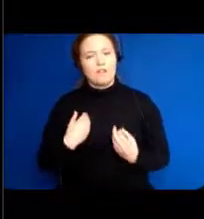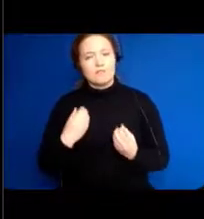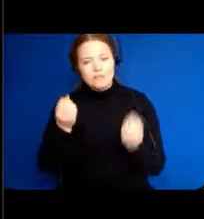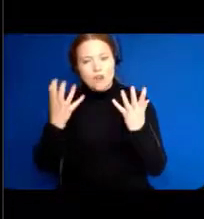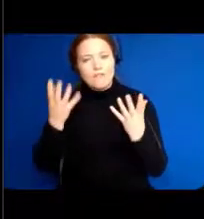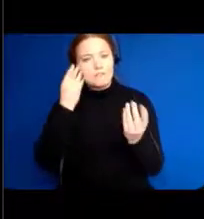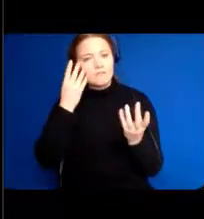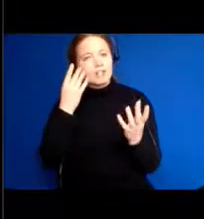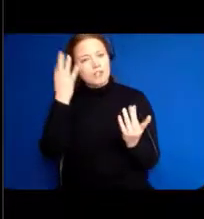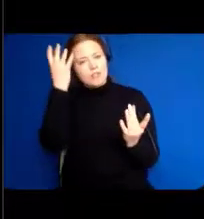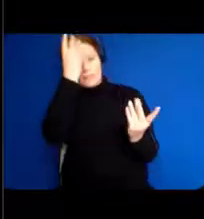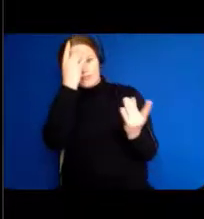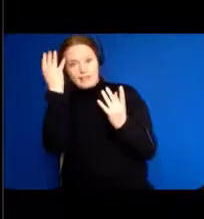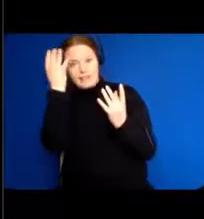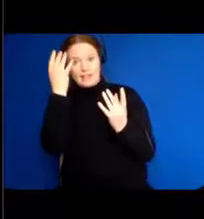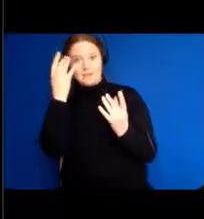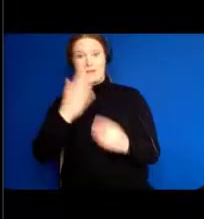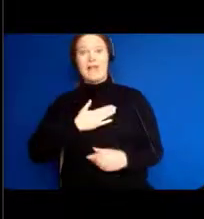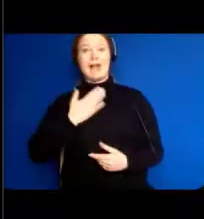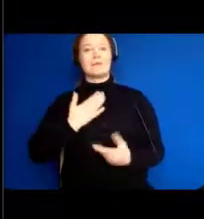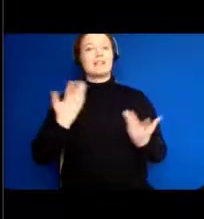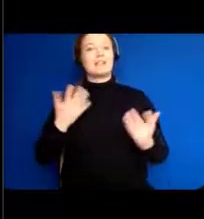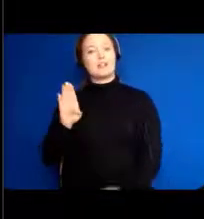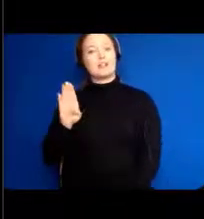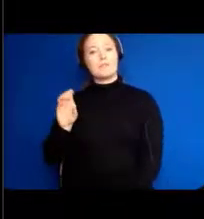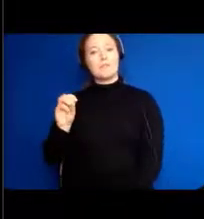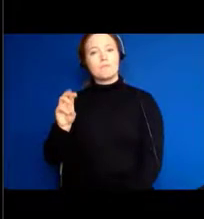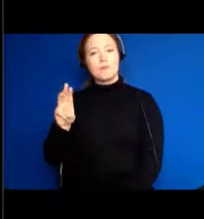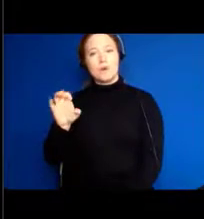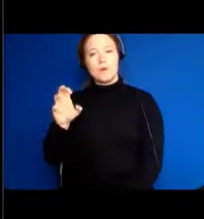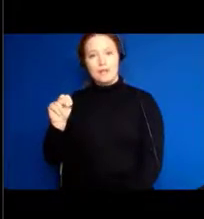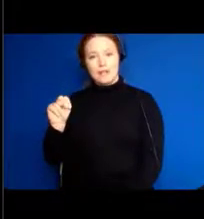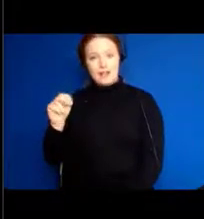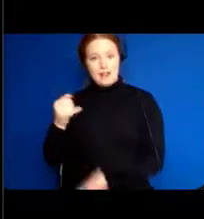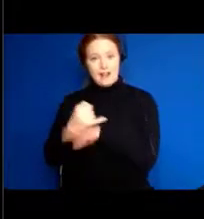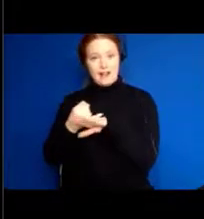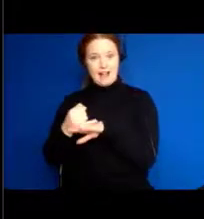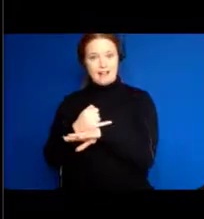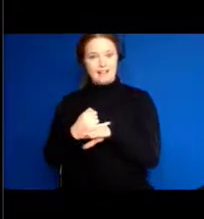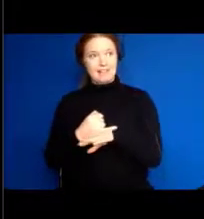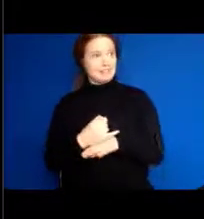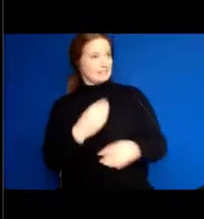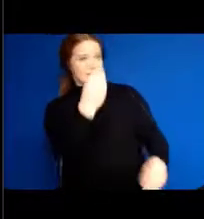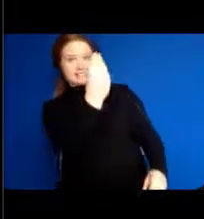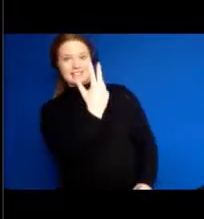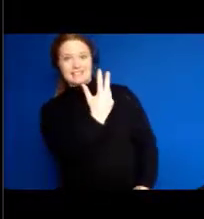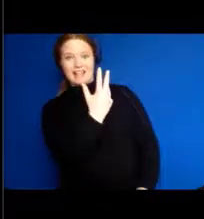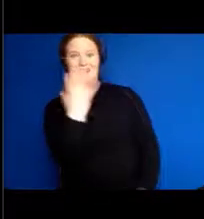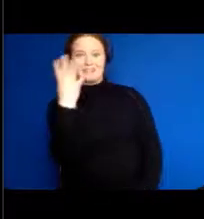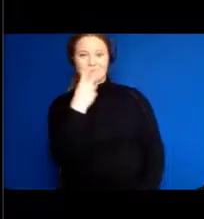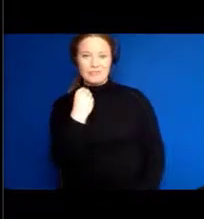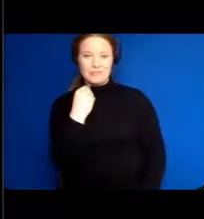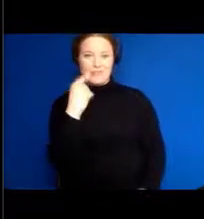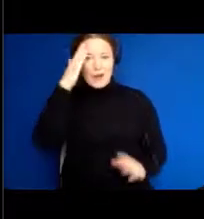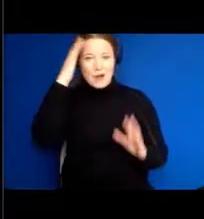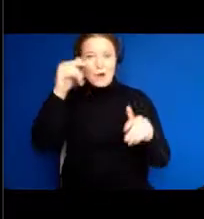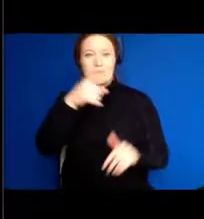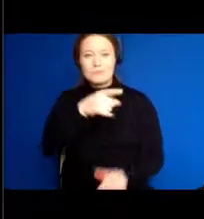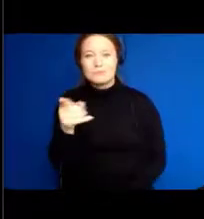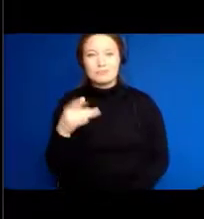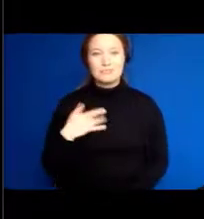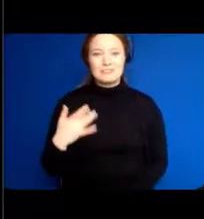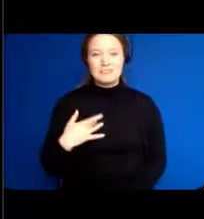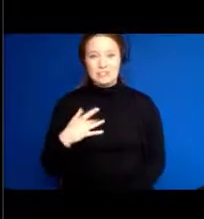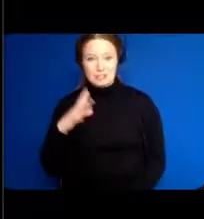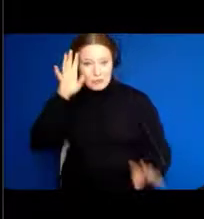it's sunny here over on Bowen Island this afternoon, and I hope you're all still feeling creative, and that